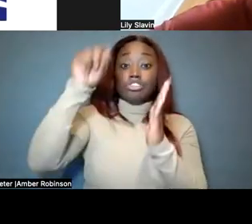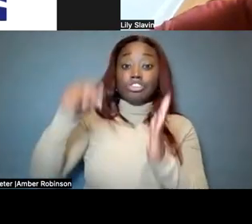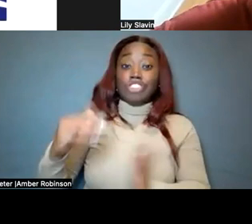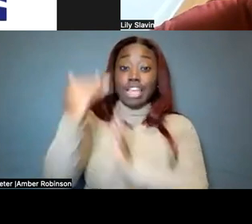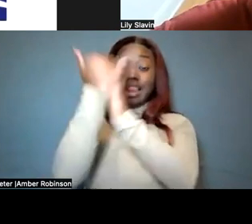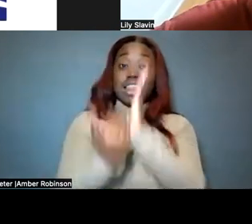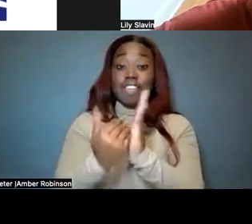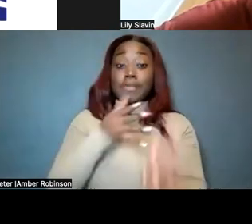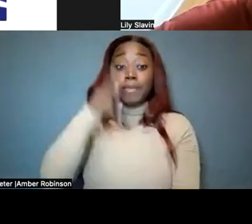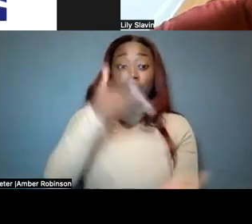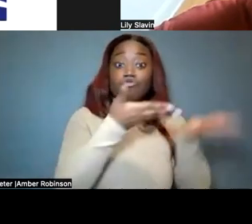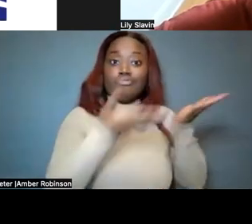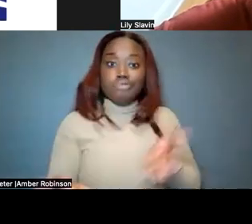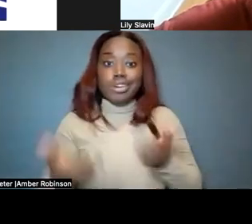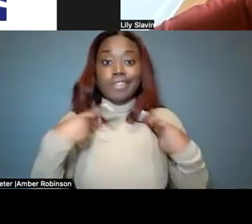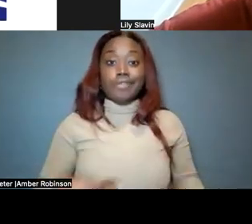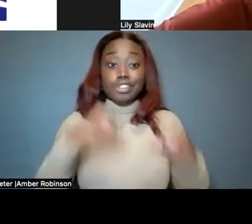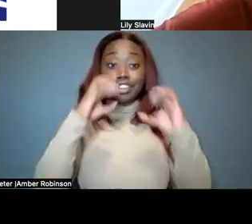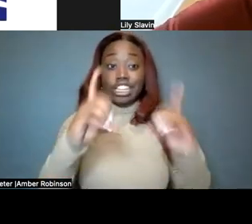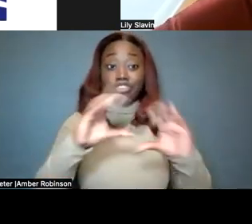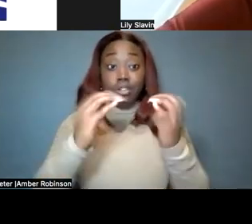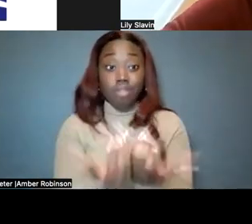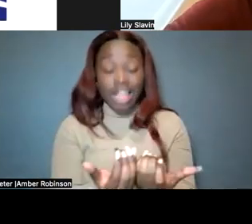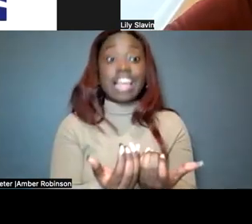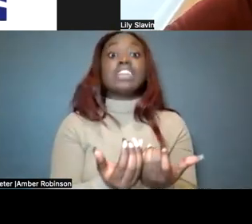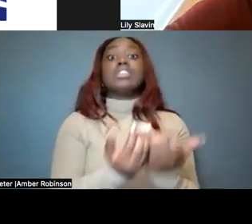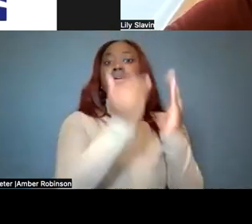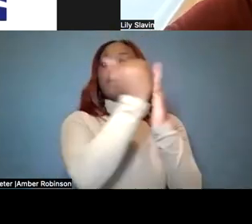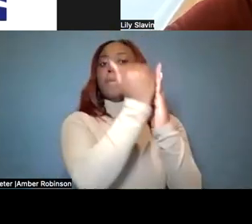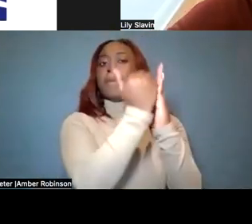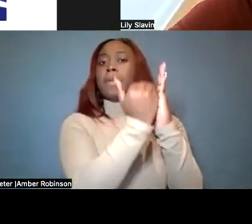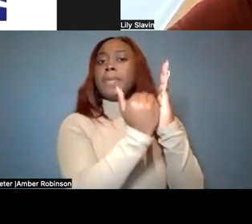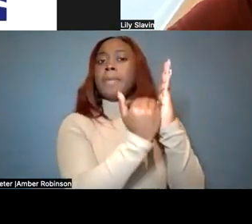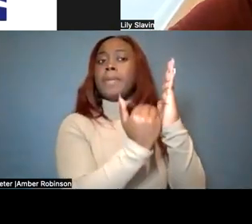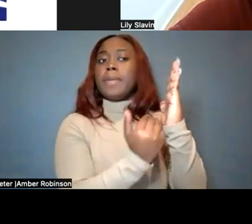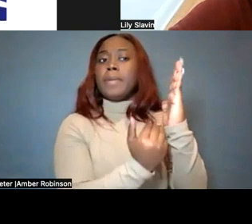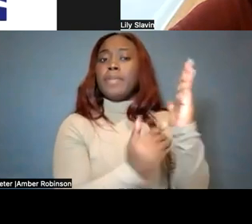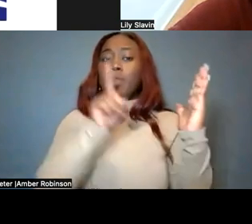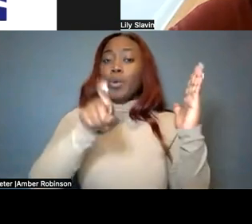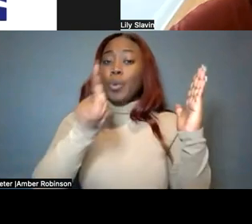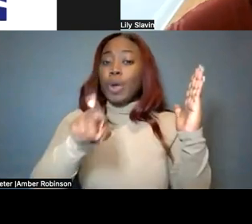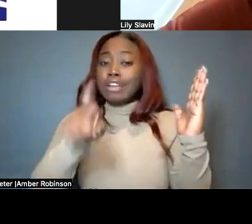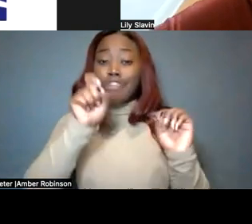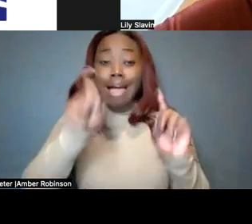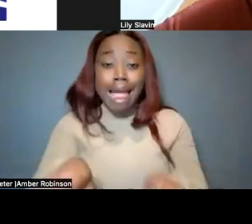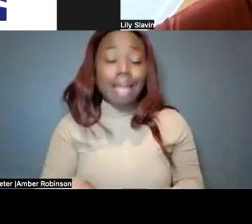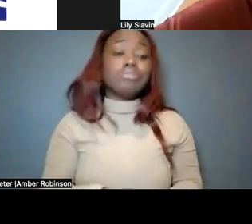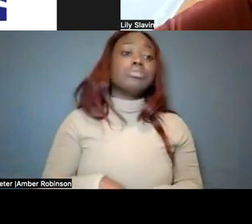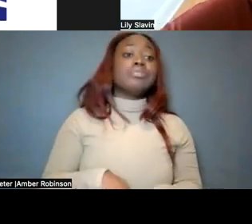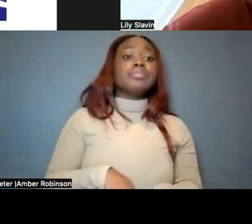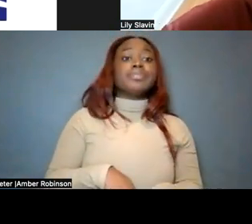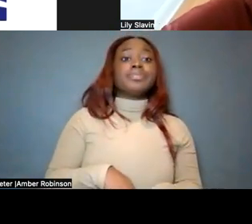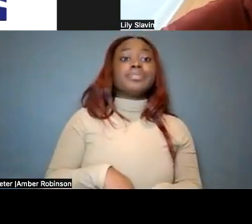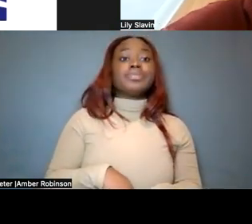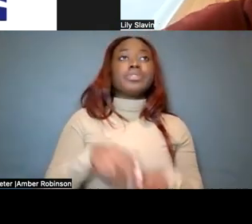parents that you bring to physical education. And these are all the things that you would bring with you, the questions you ask. And so it's